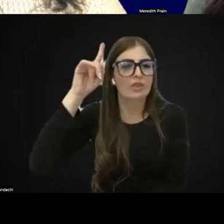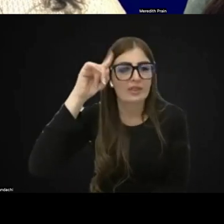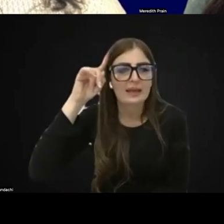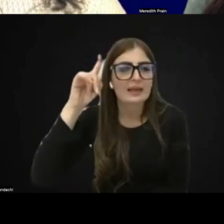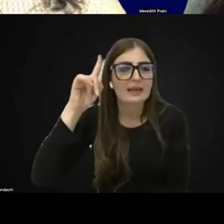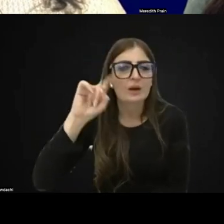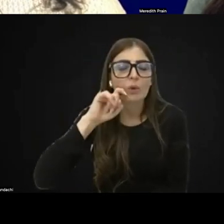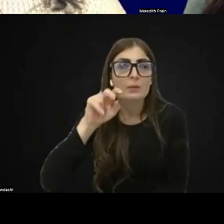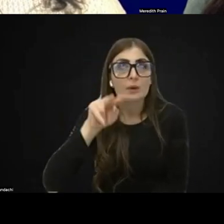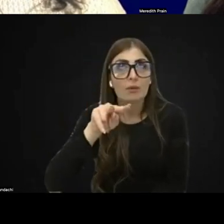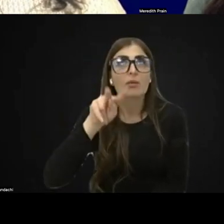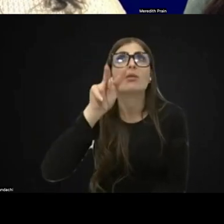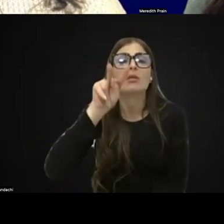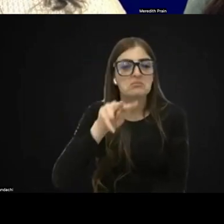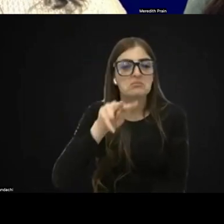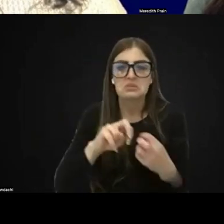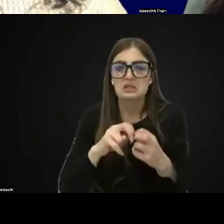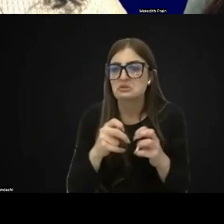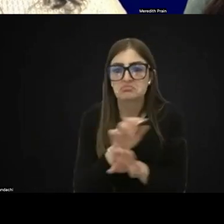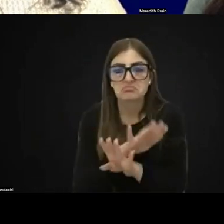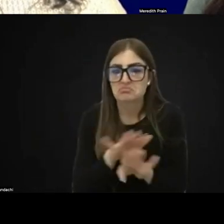light gazing is an issue.